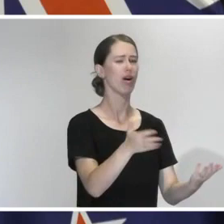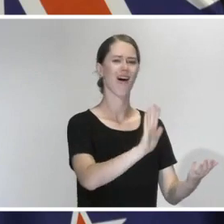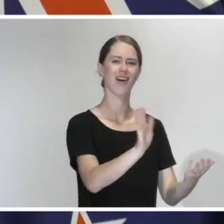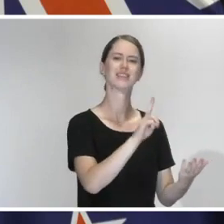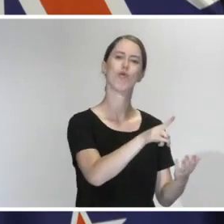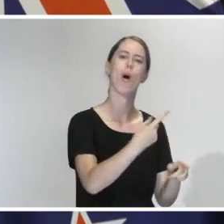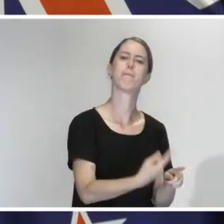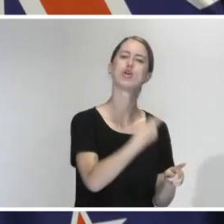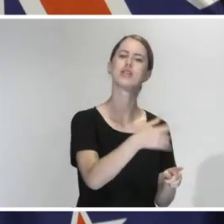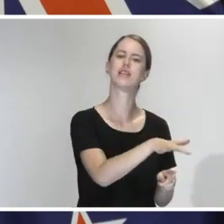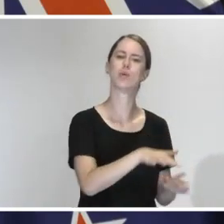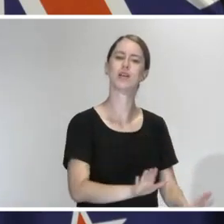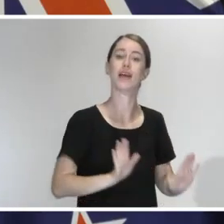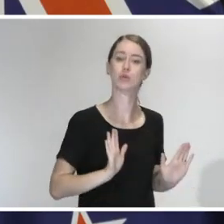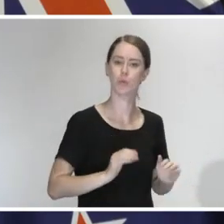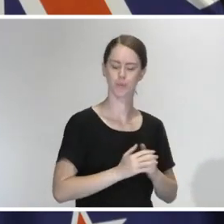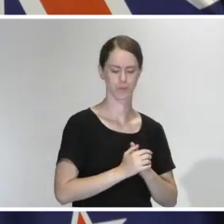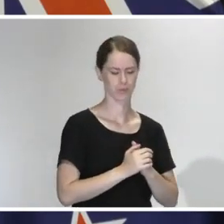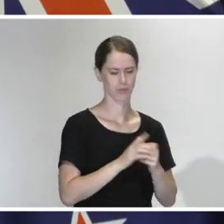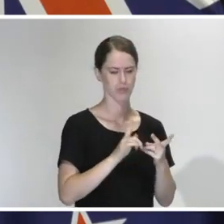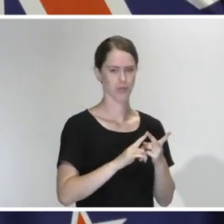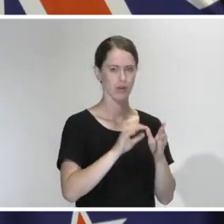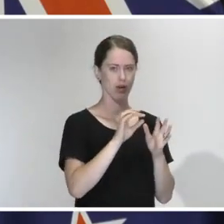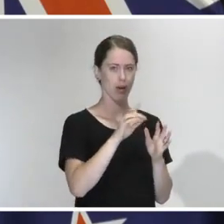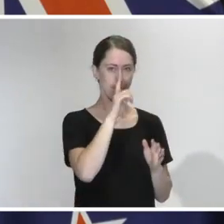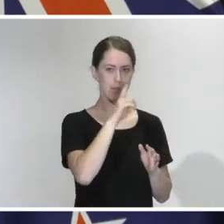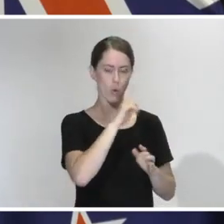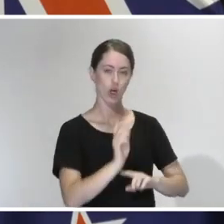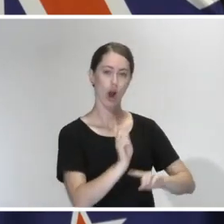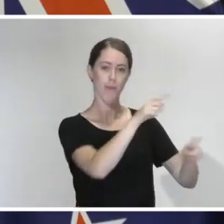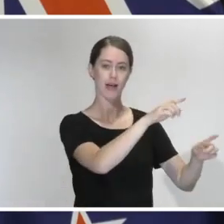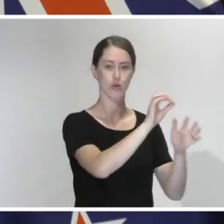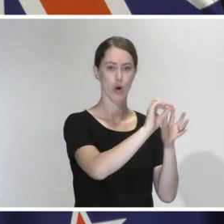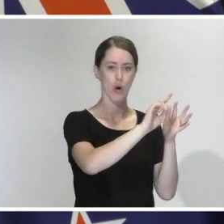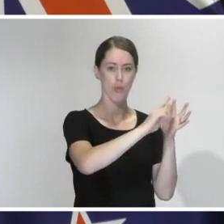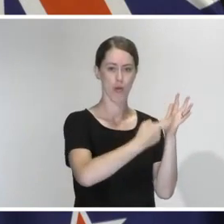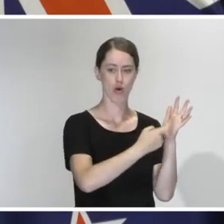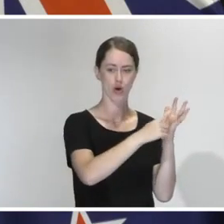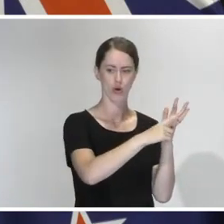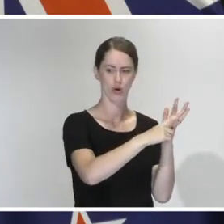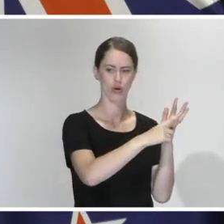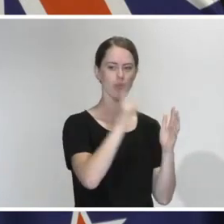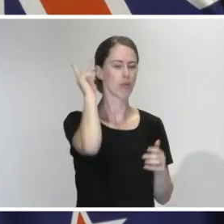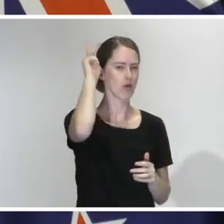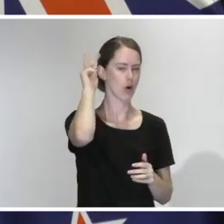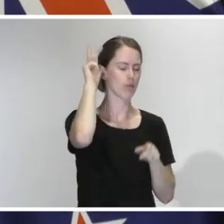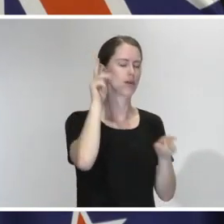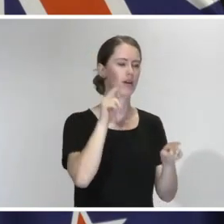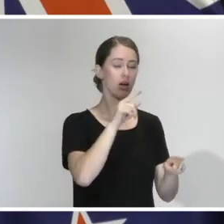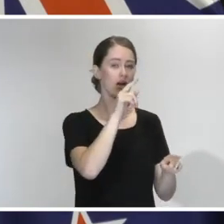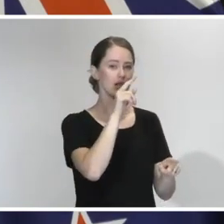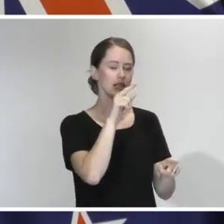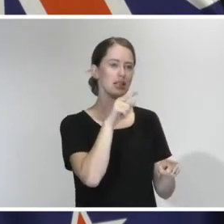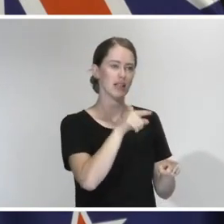for emergency situations. On the peru repatriation flights, there is a charge. It does